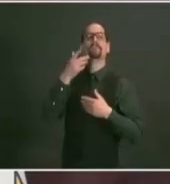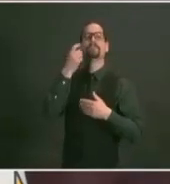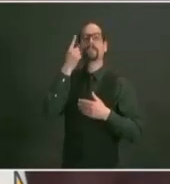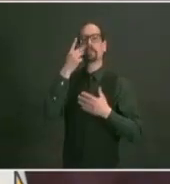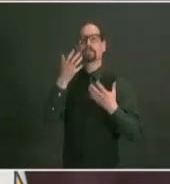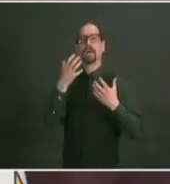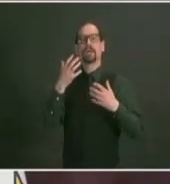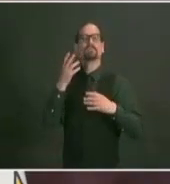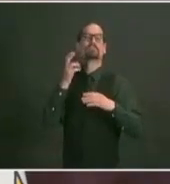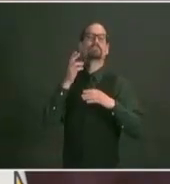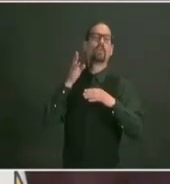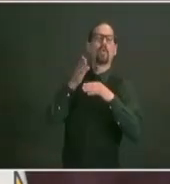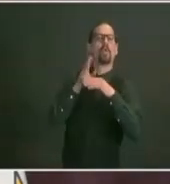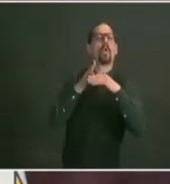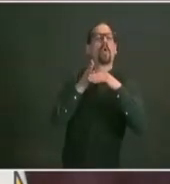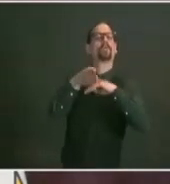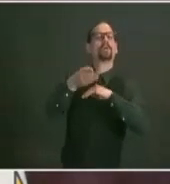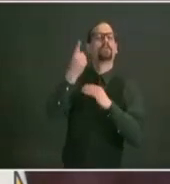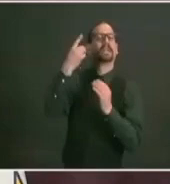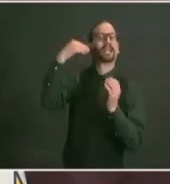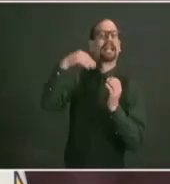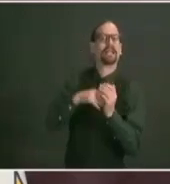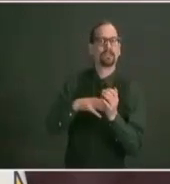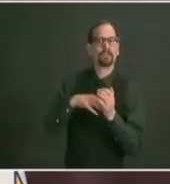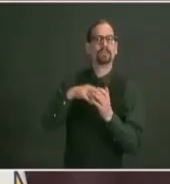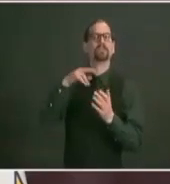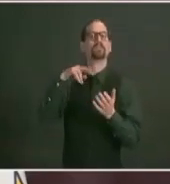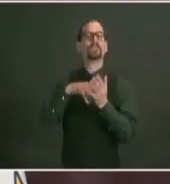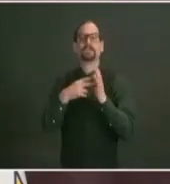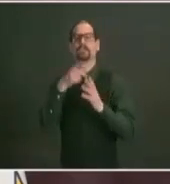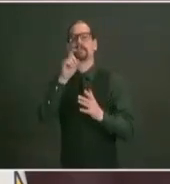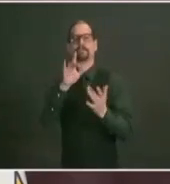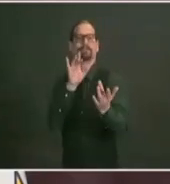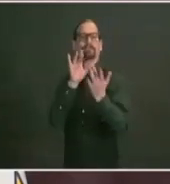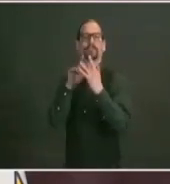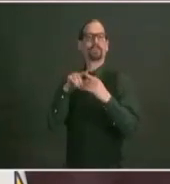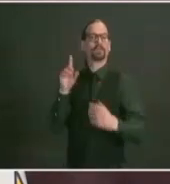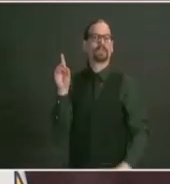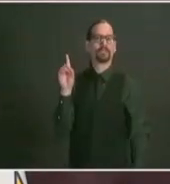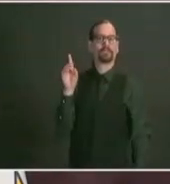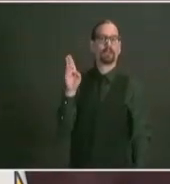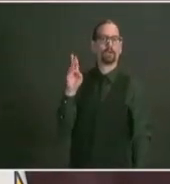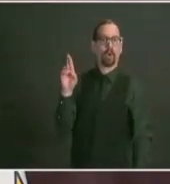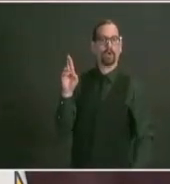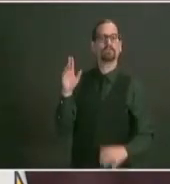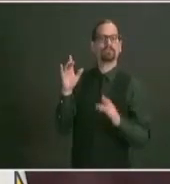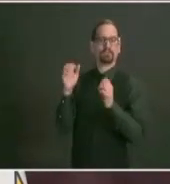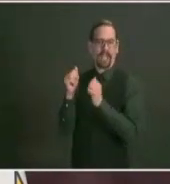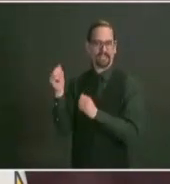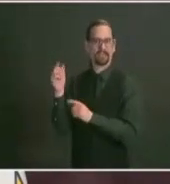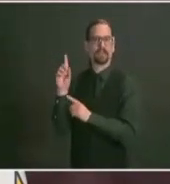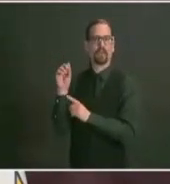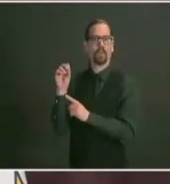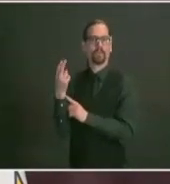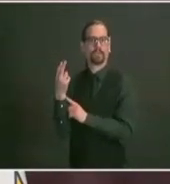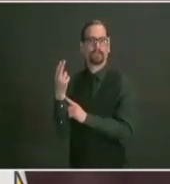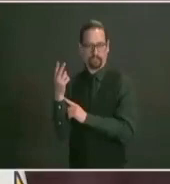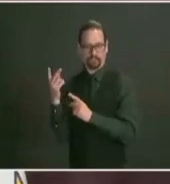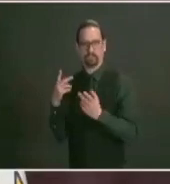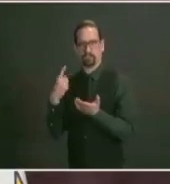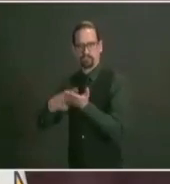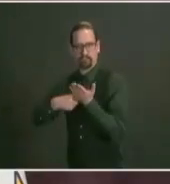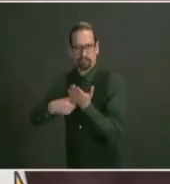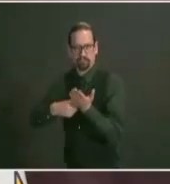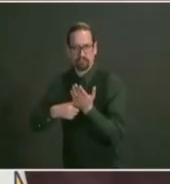consultation with the department of health so may 1st forward up to a thousand apply to dbr